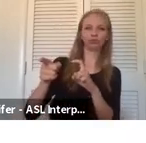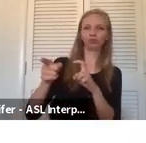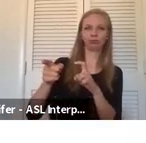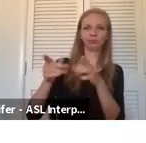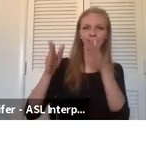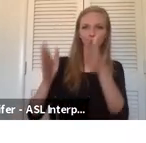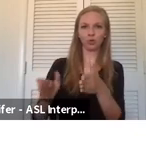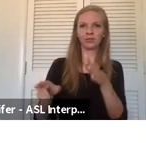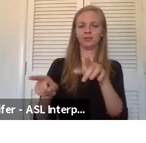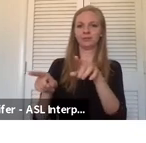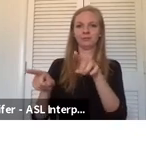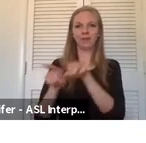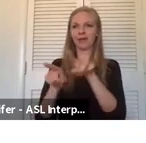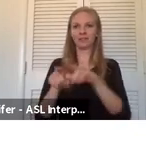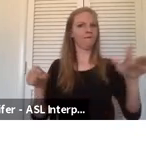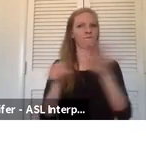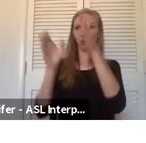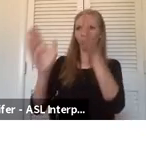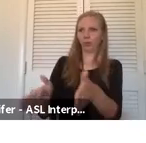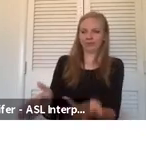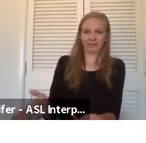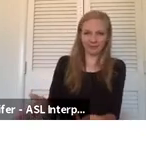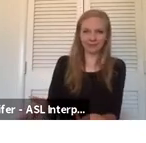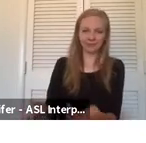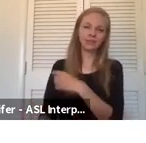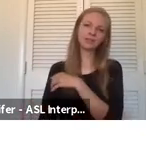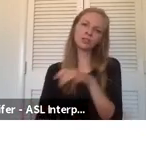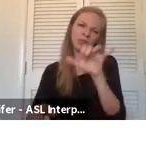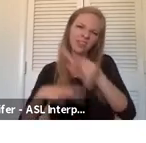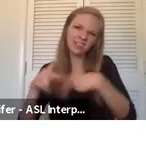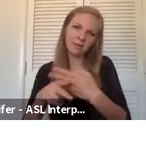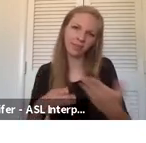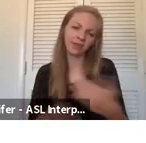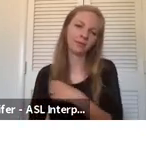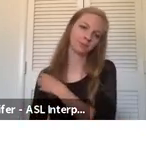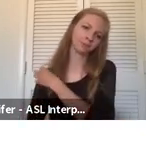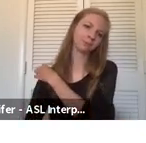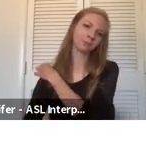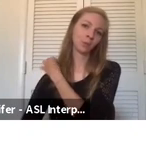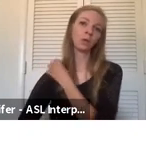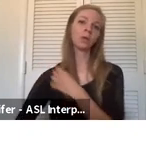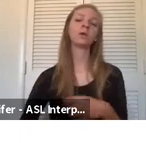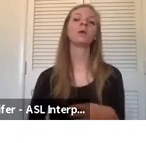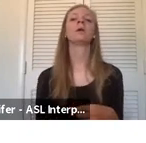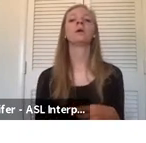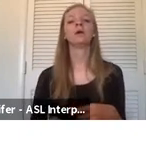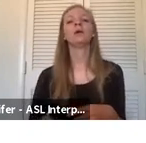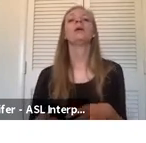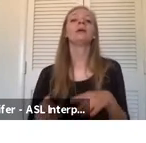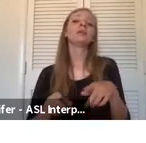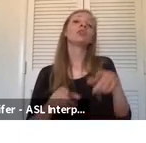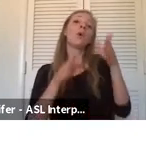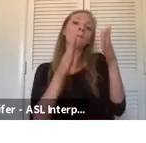whole with, you know, other talents and interests and things like that. You're also saying, you know, she's a person with an